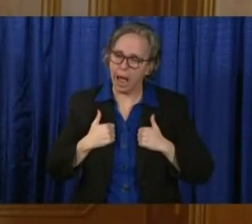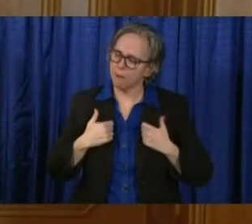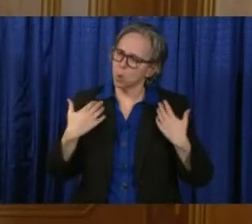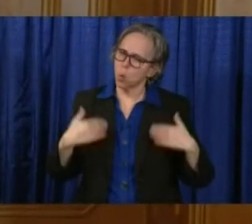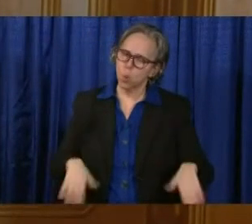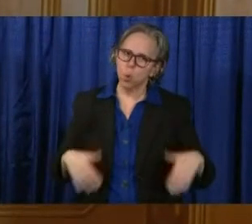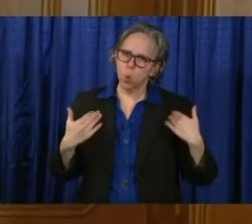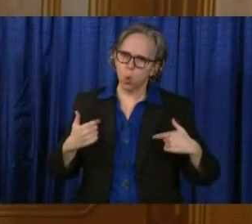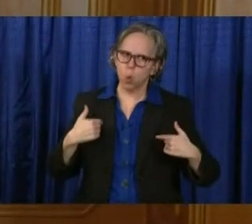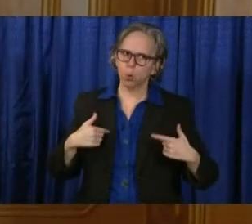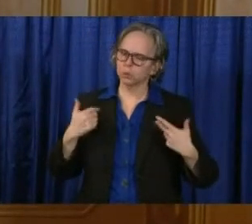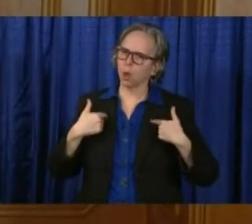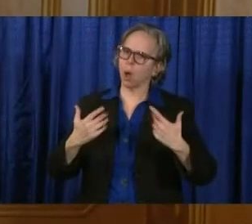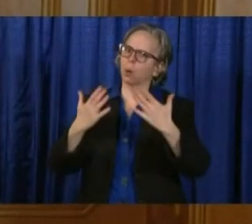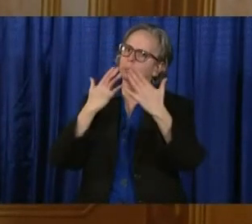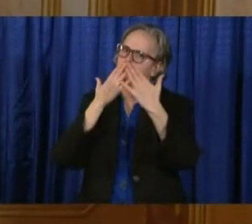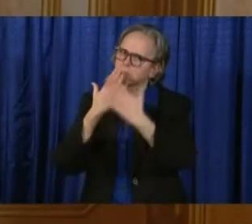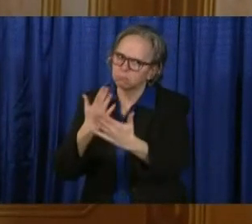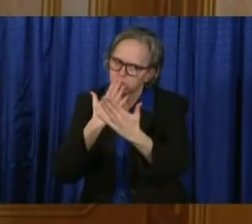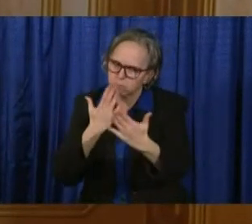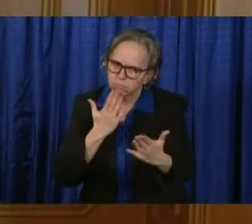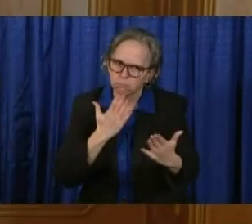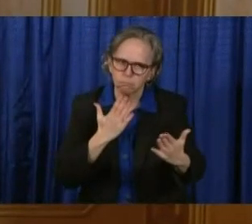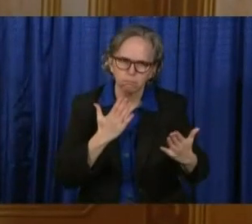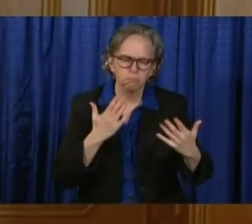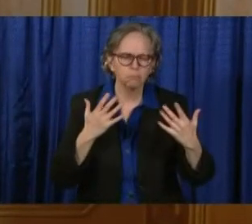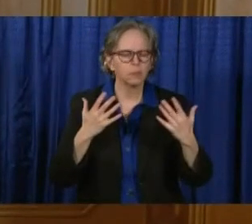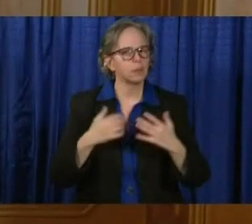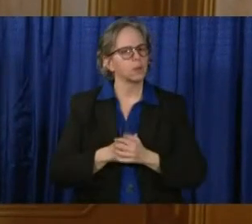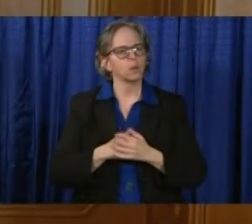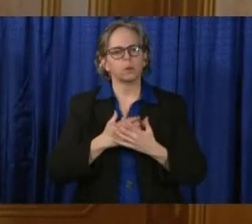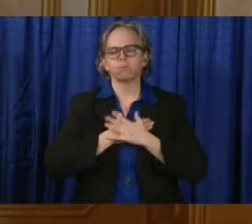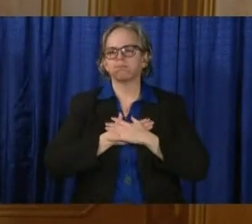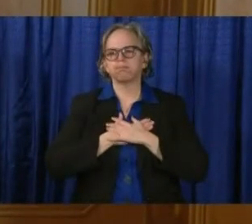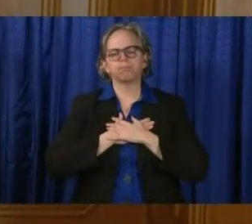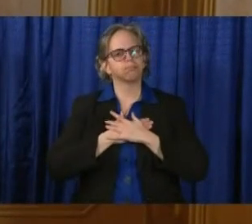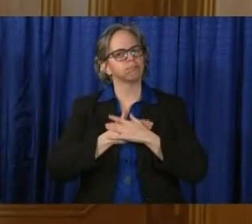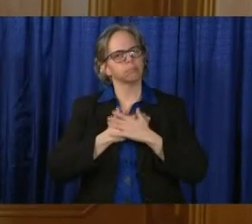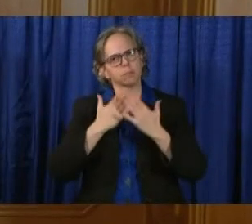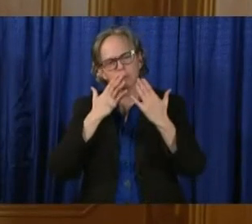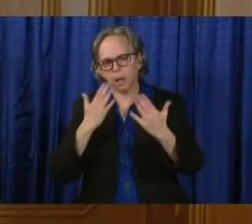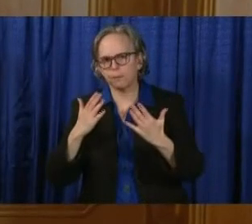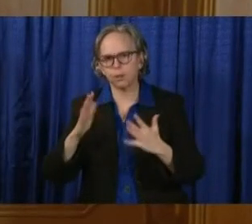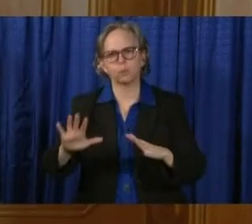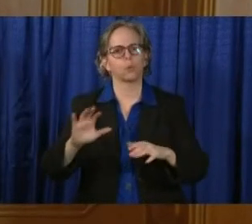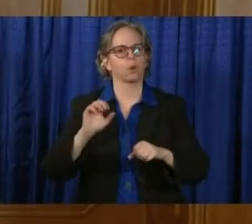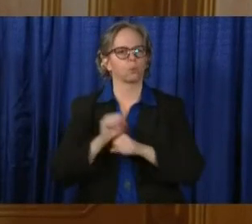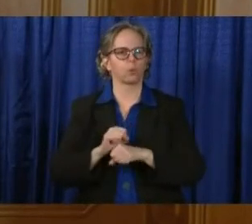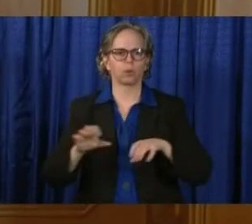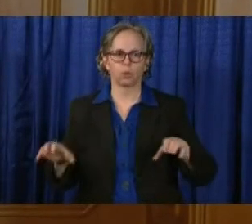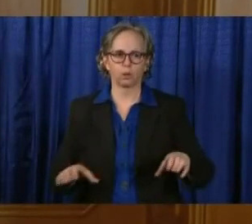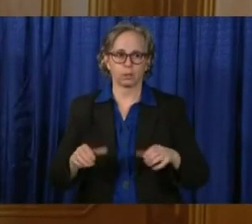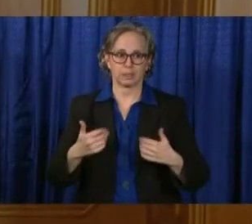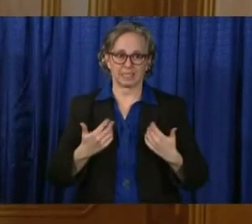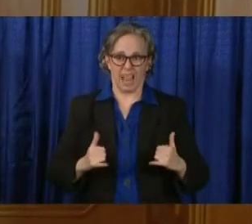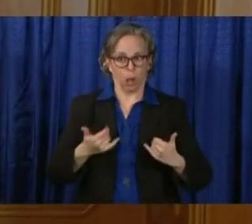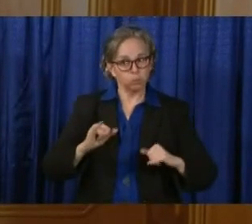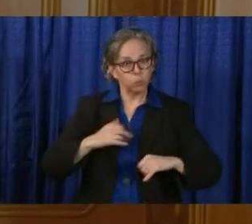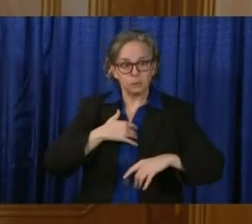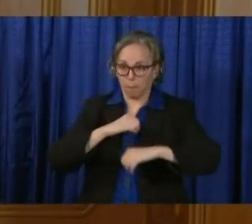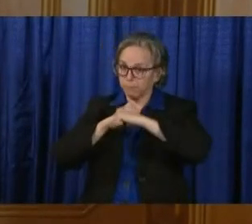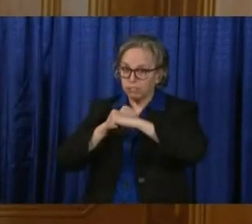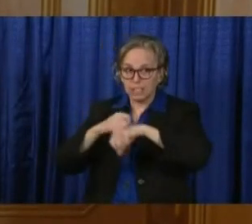I want to thank them. Thank you very, very much for what you're doing. What we're trying to do is to protect you. You are the